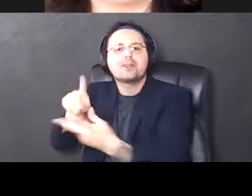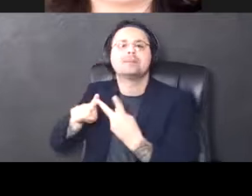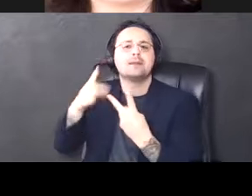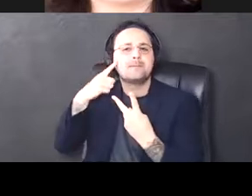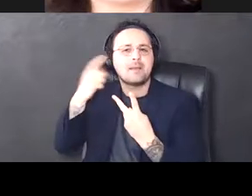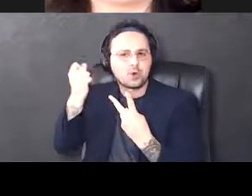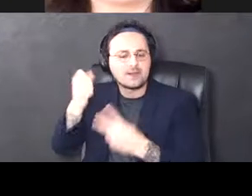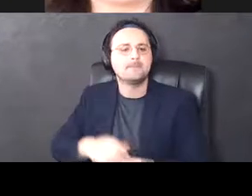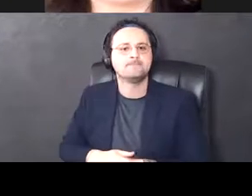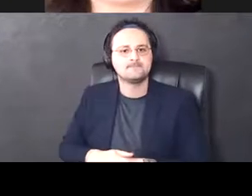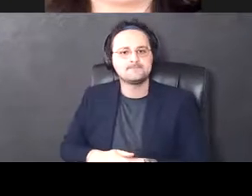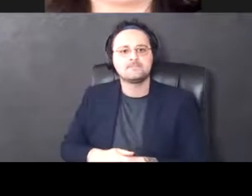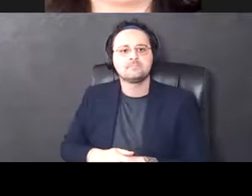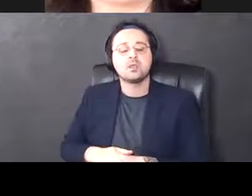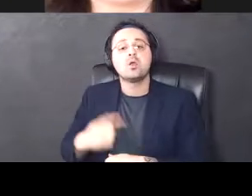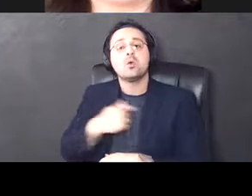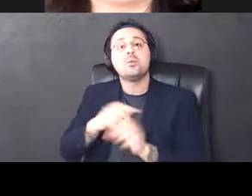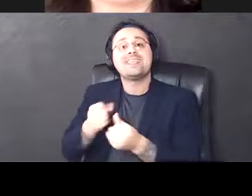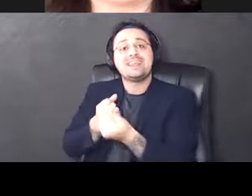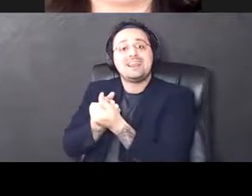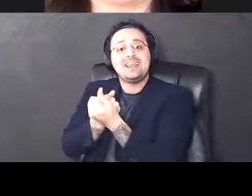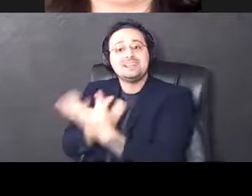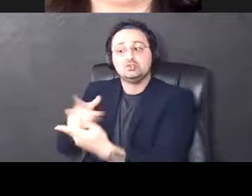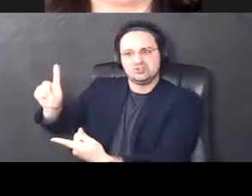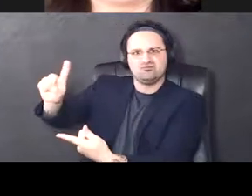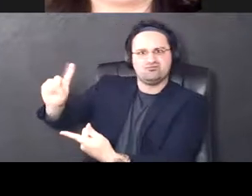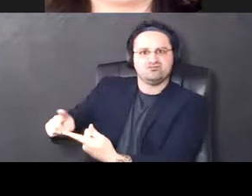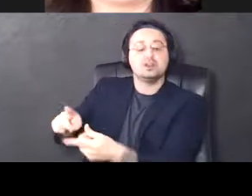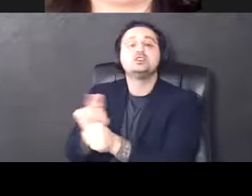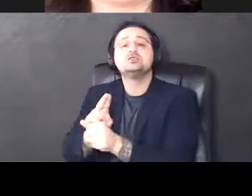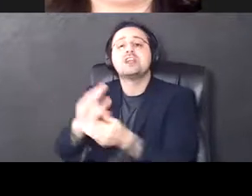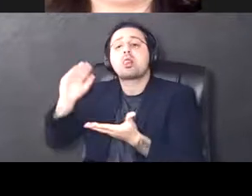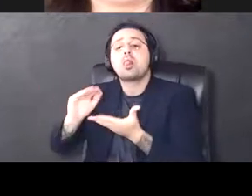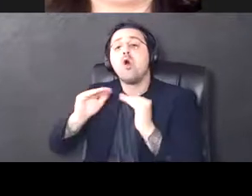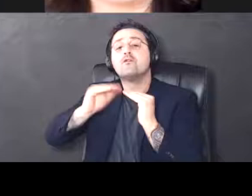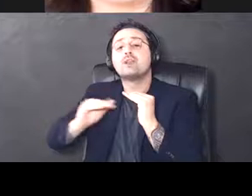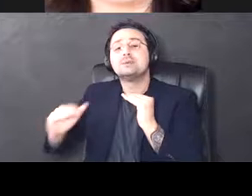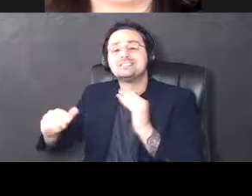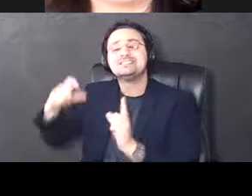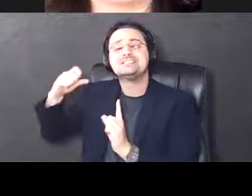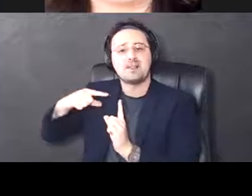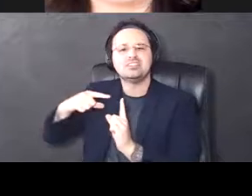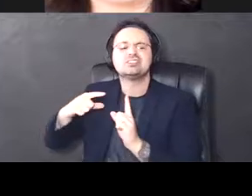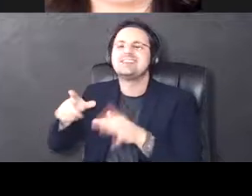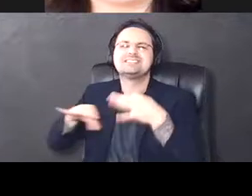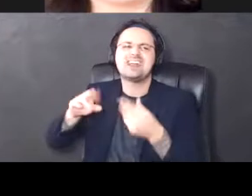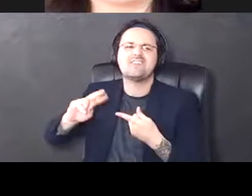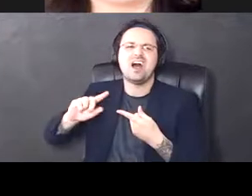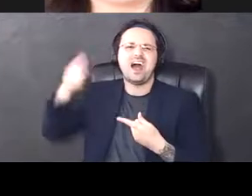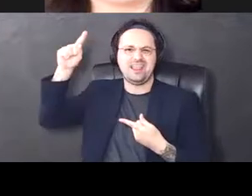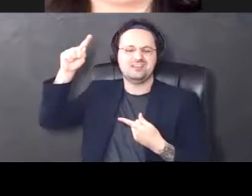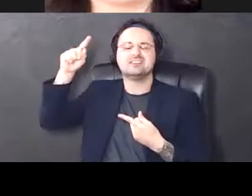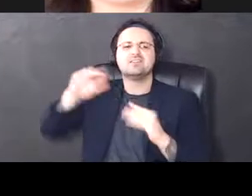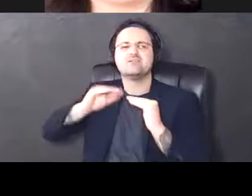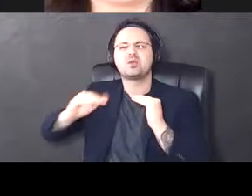we can induce depotentiation with a low frequency stimulation rather than a high frequency stimulation. And normally if you do